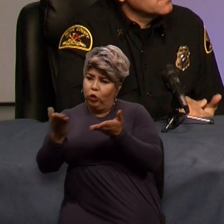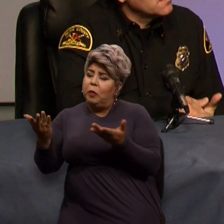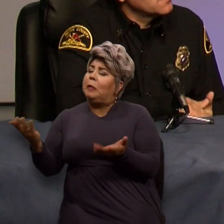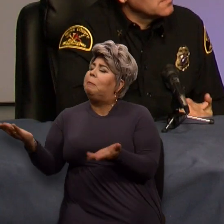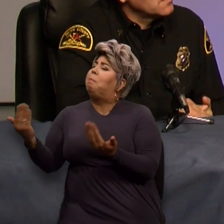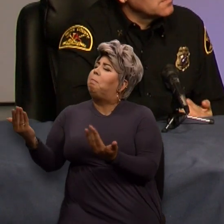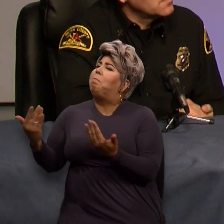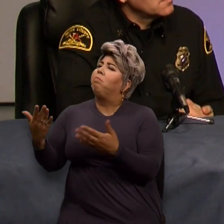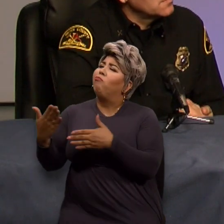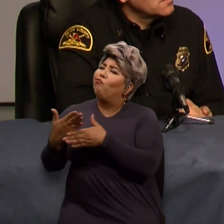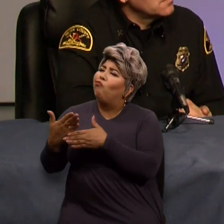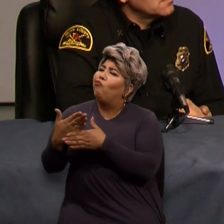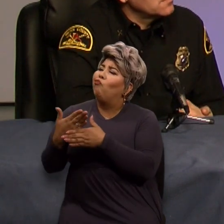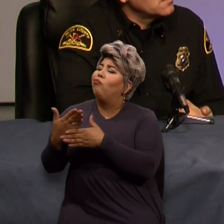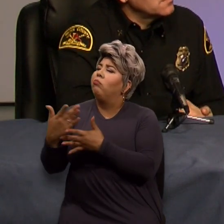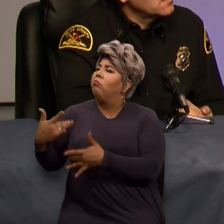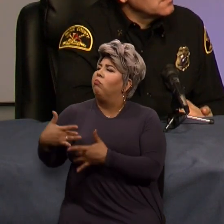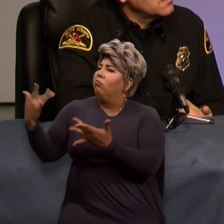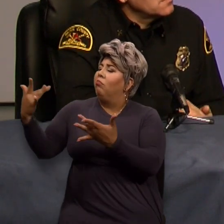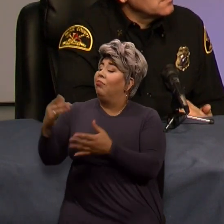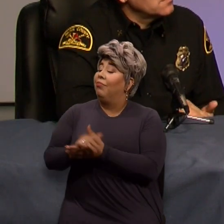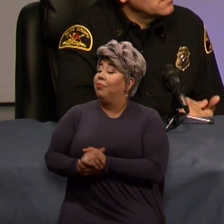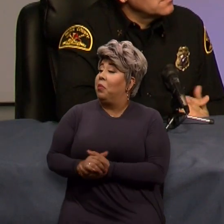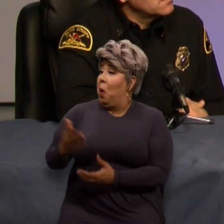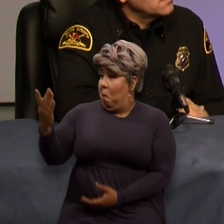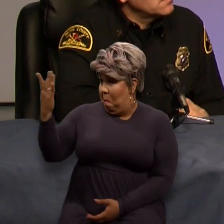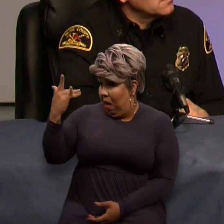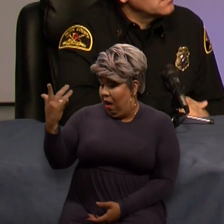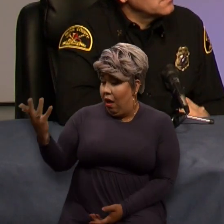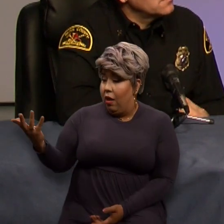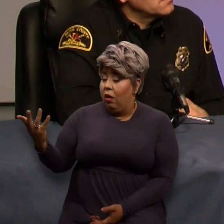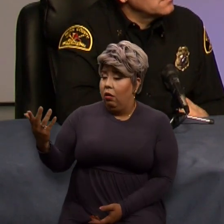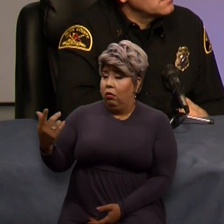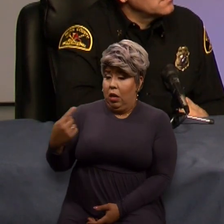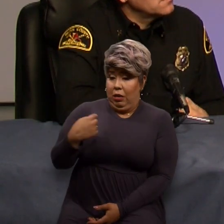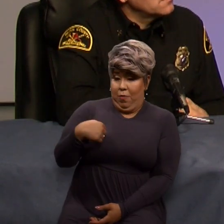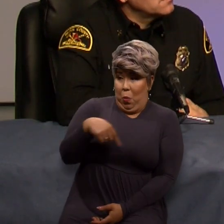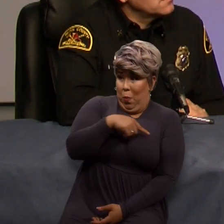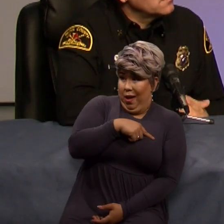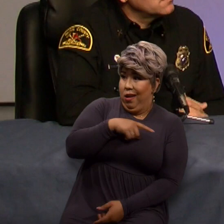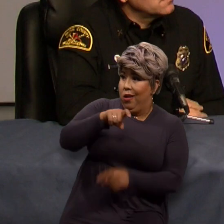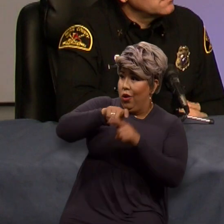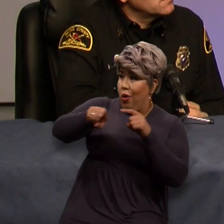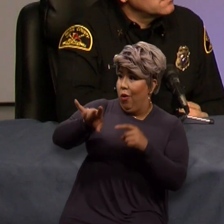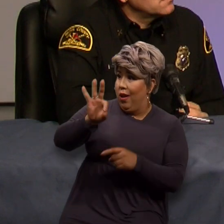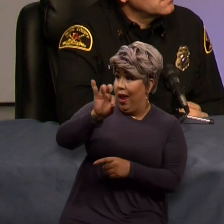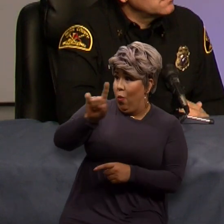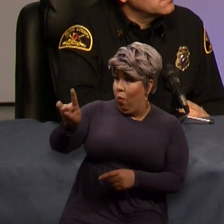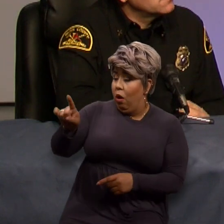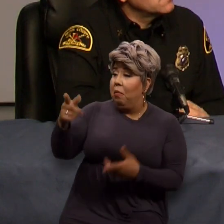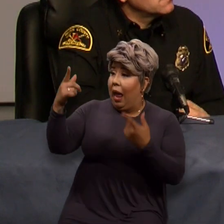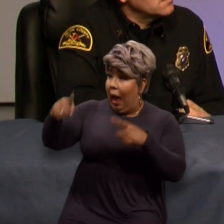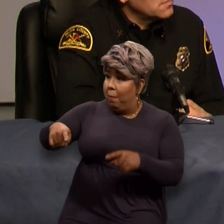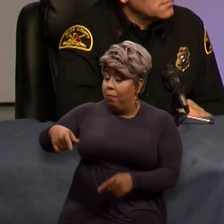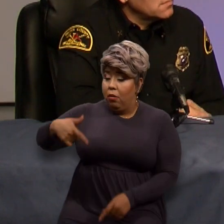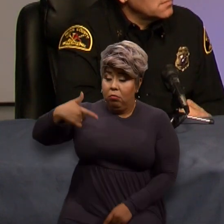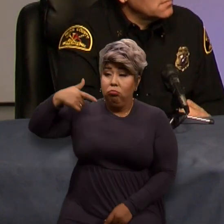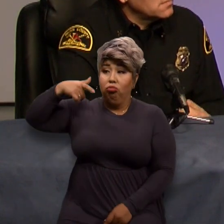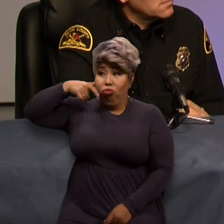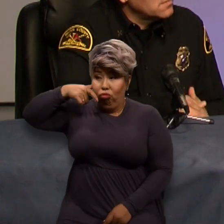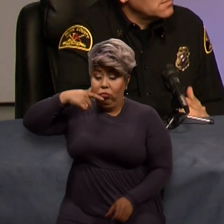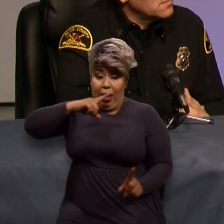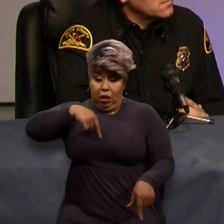here and show a little bit behind the scenes here. Because when you first call 9-1-1, dispatchers are sometimes